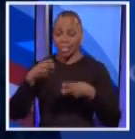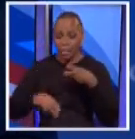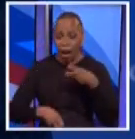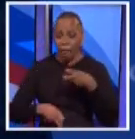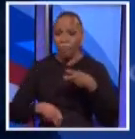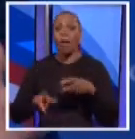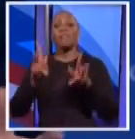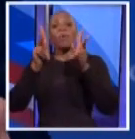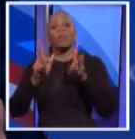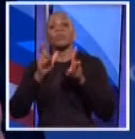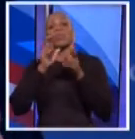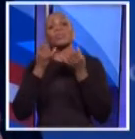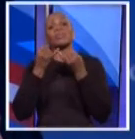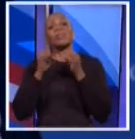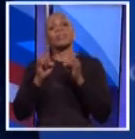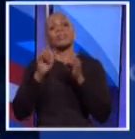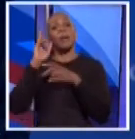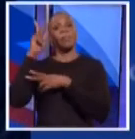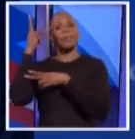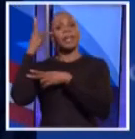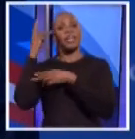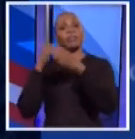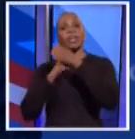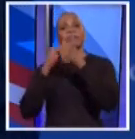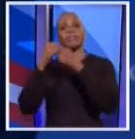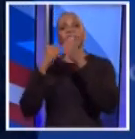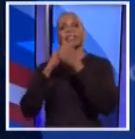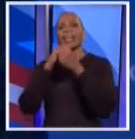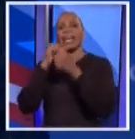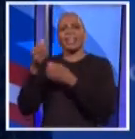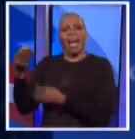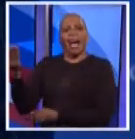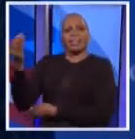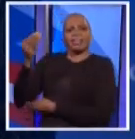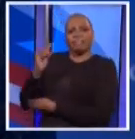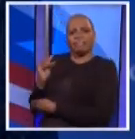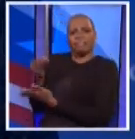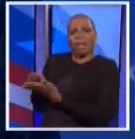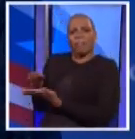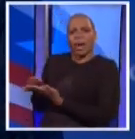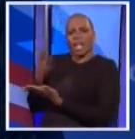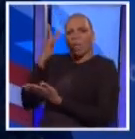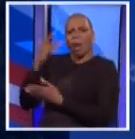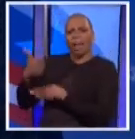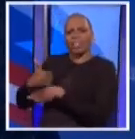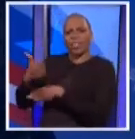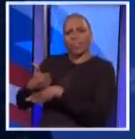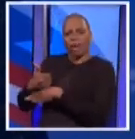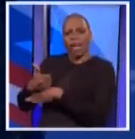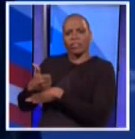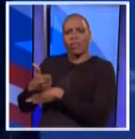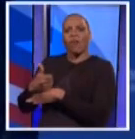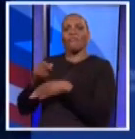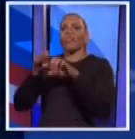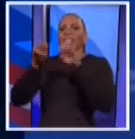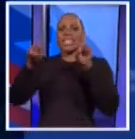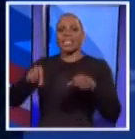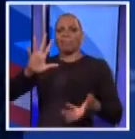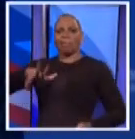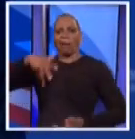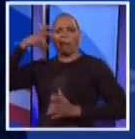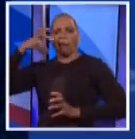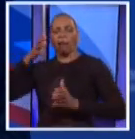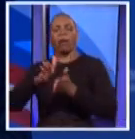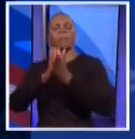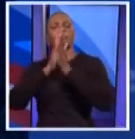of the political infrastructure that has not endorse me because they see me as a threat to an ossified, broken system. I'm asking for your